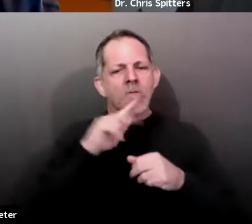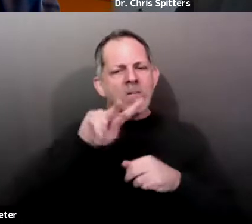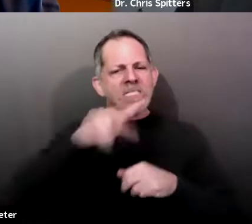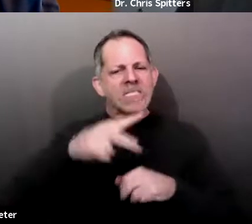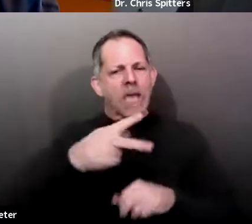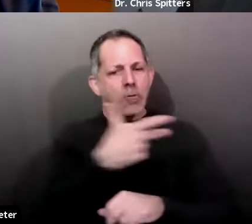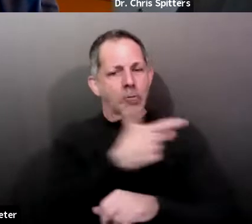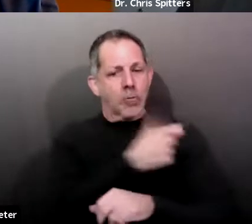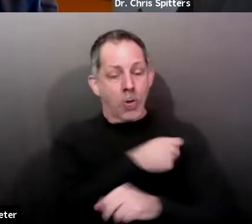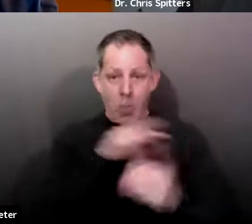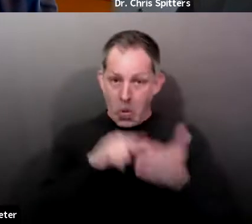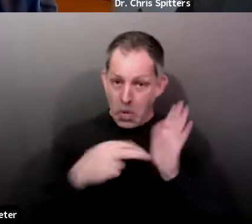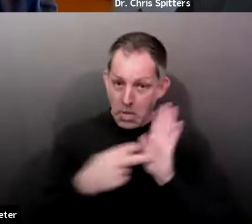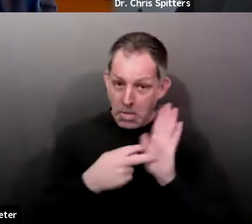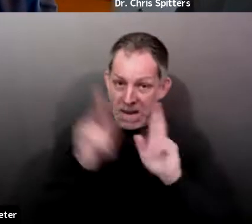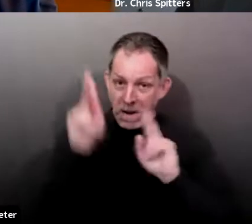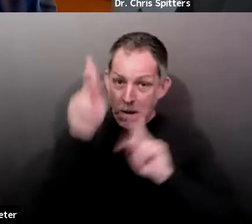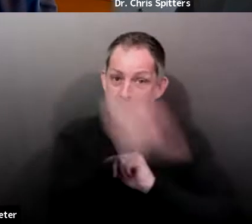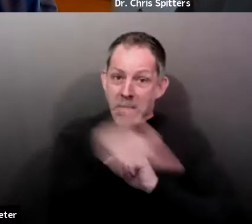doses?